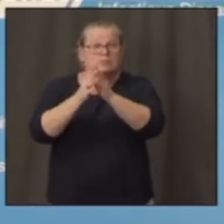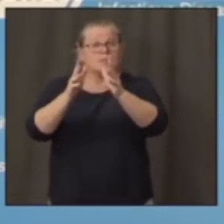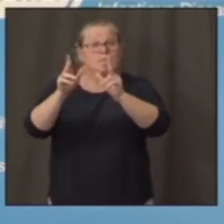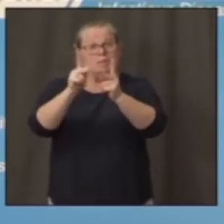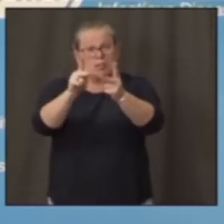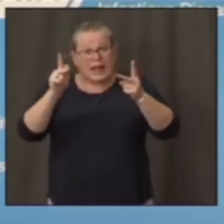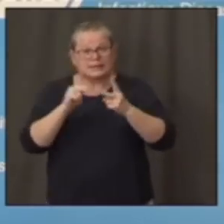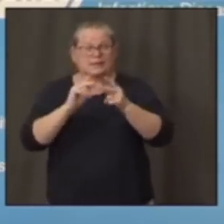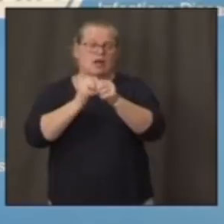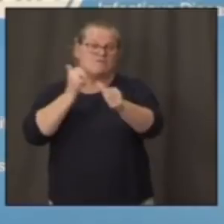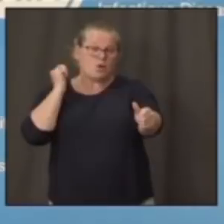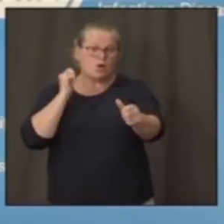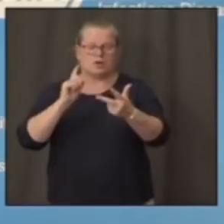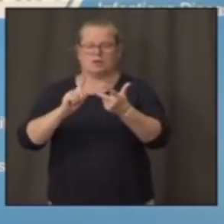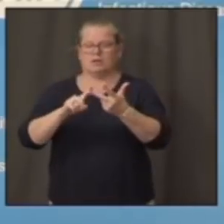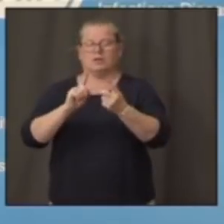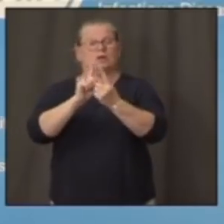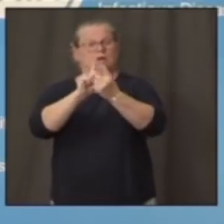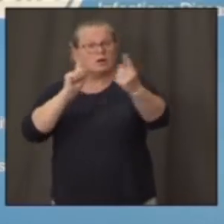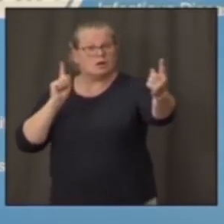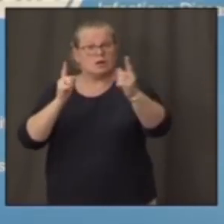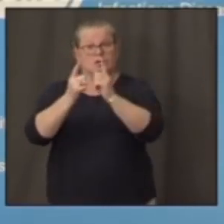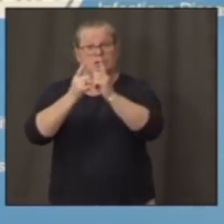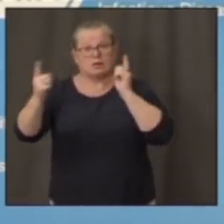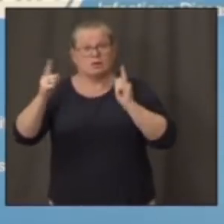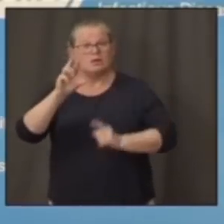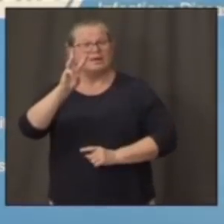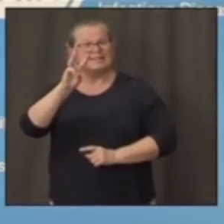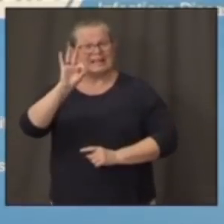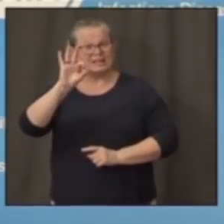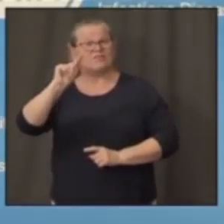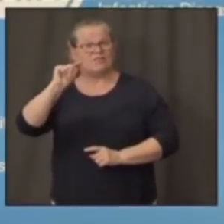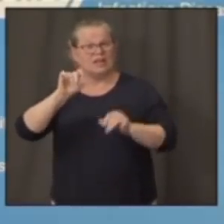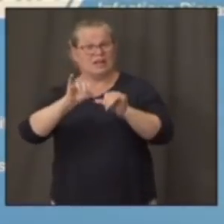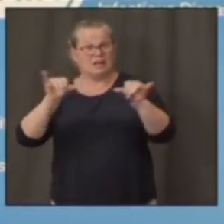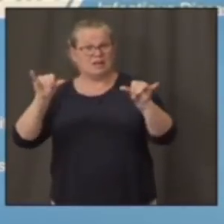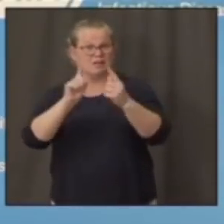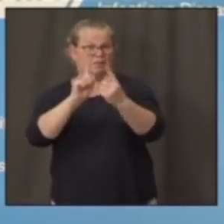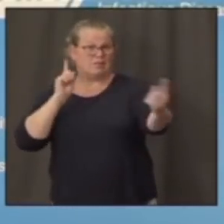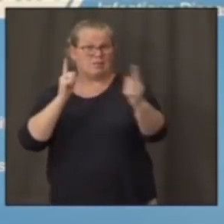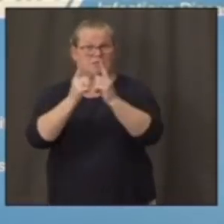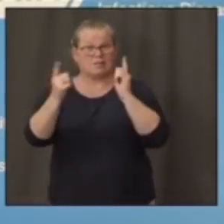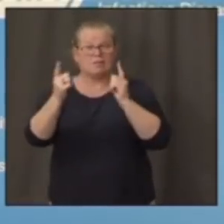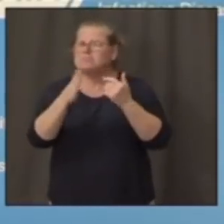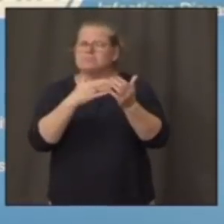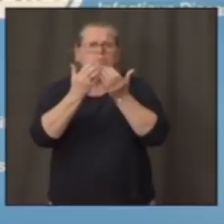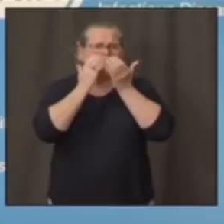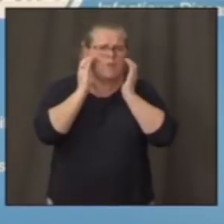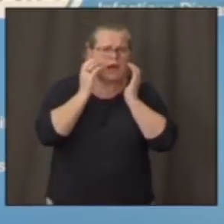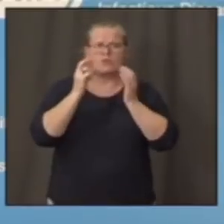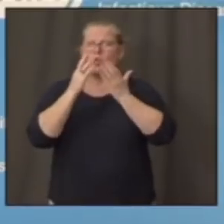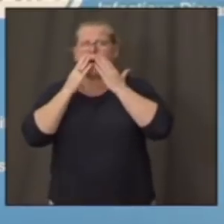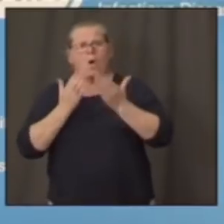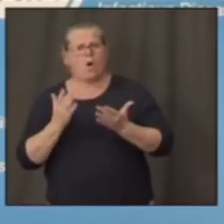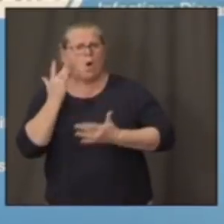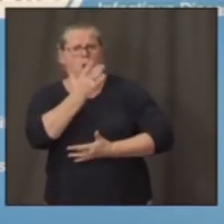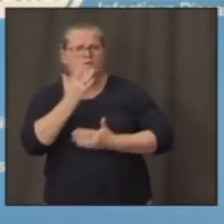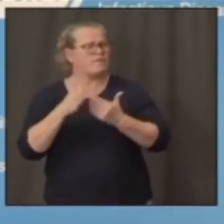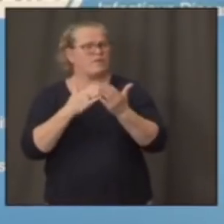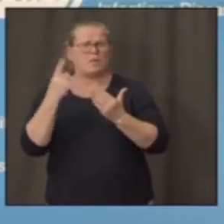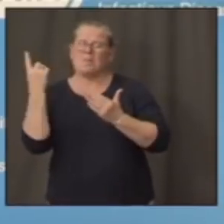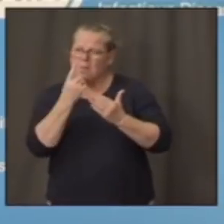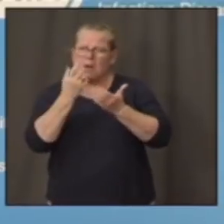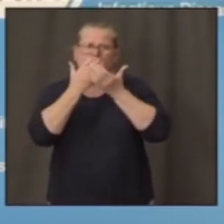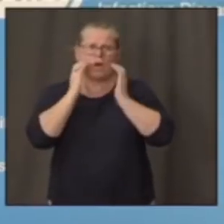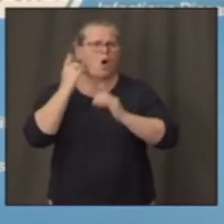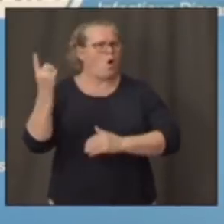whether you have a mask or not, but always try to have a mask on. One, indoors are worse than outdoors.